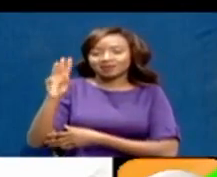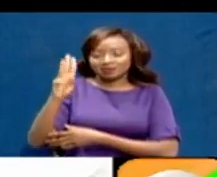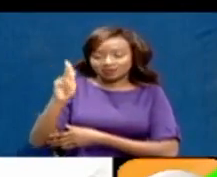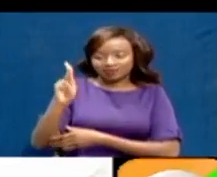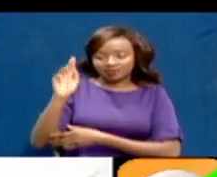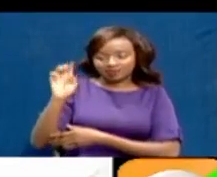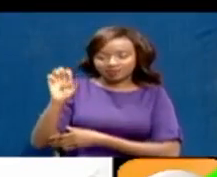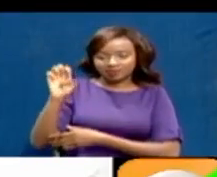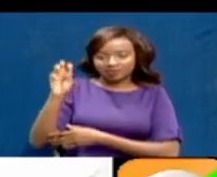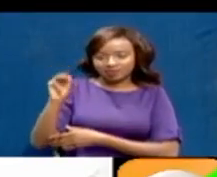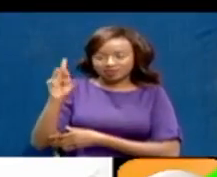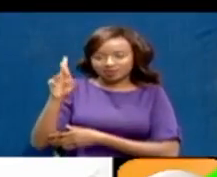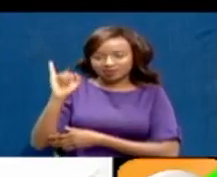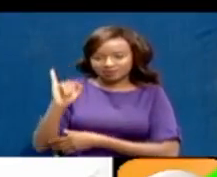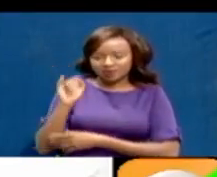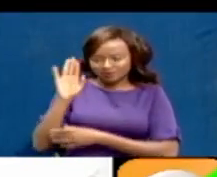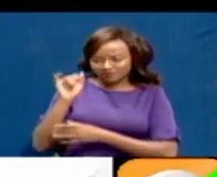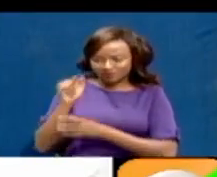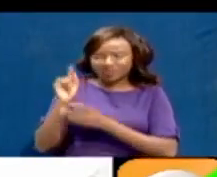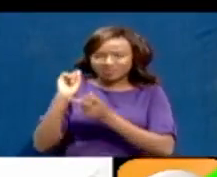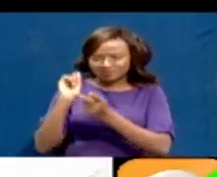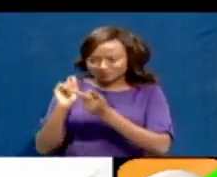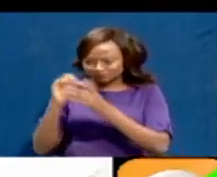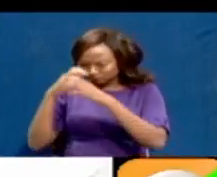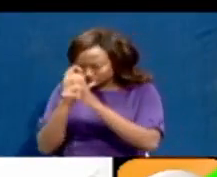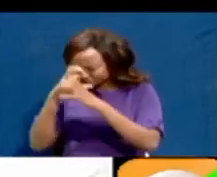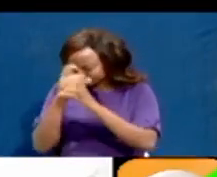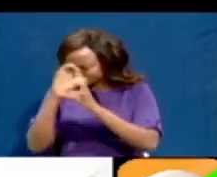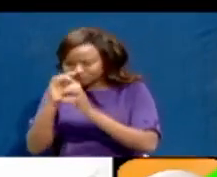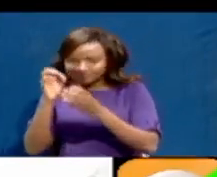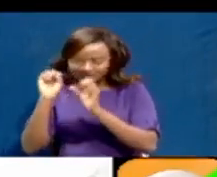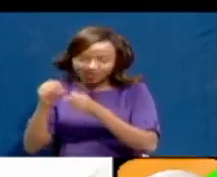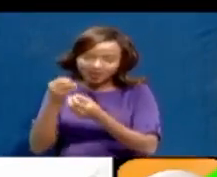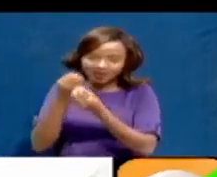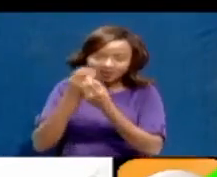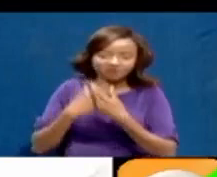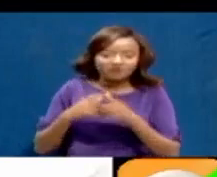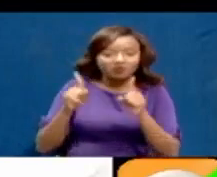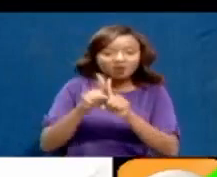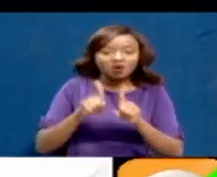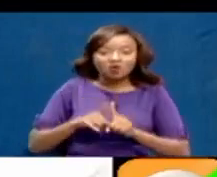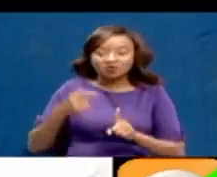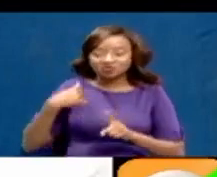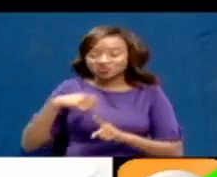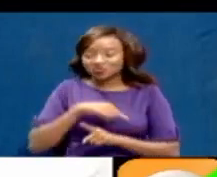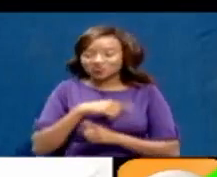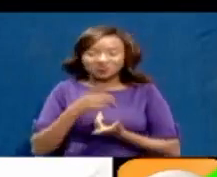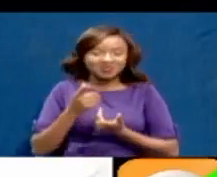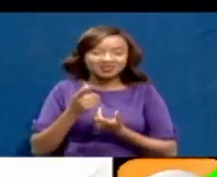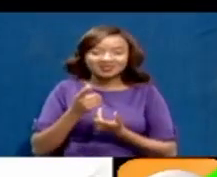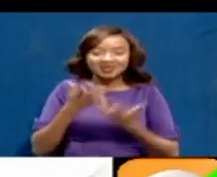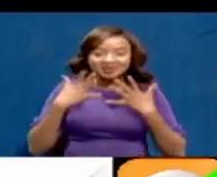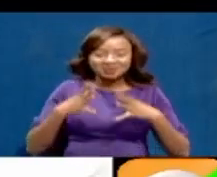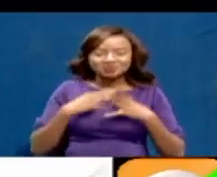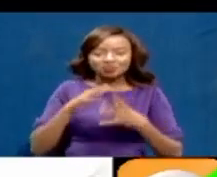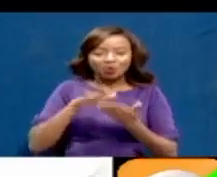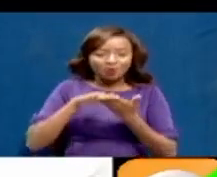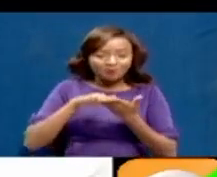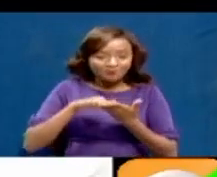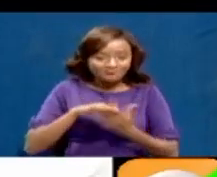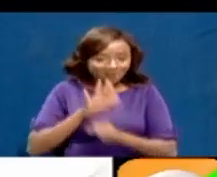We also agreed that we will not be able to open up this mass testing to the public,